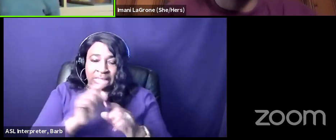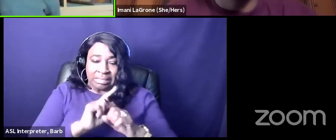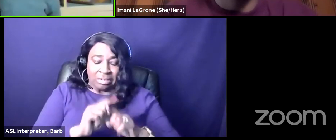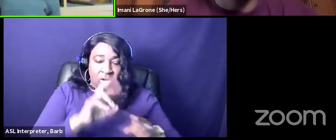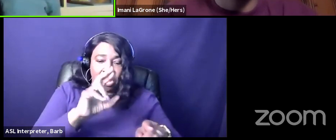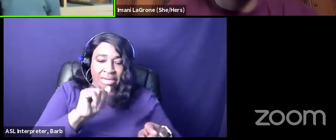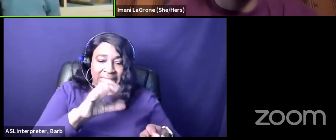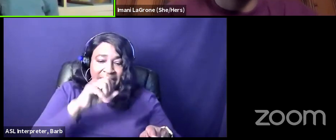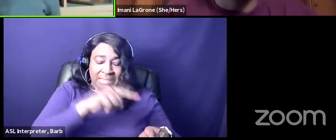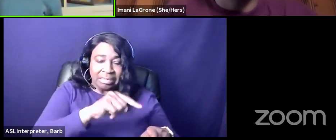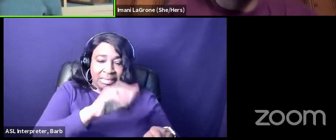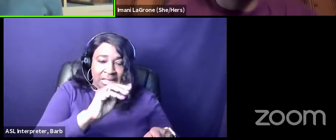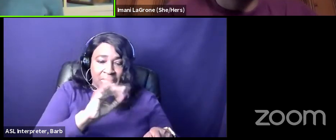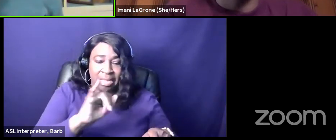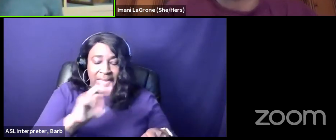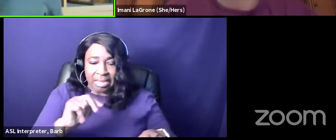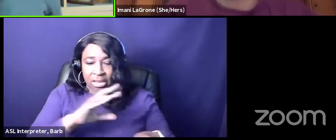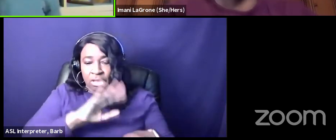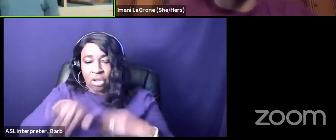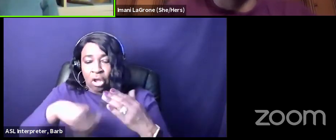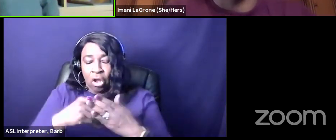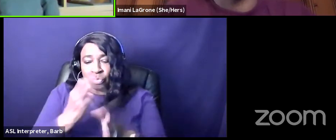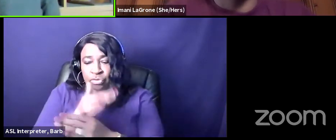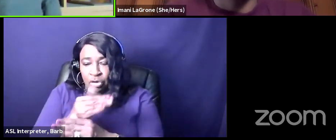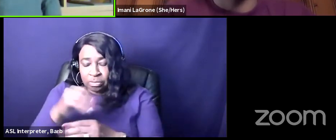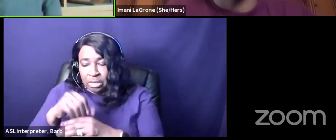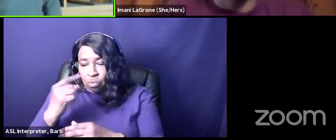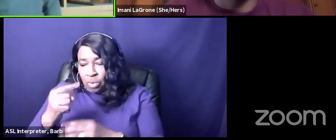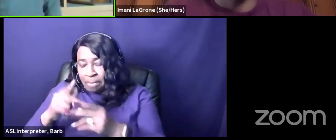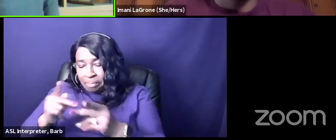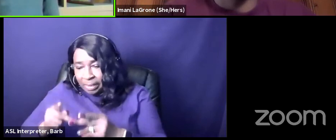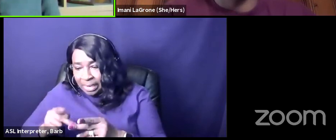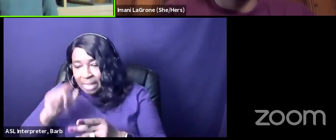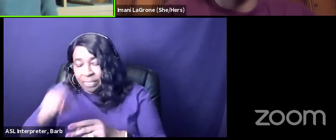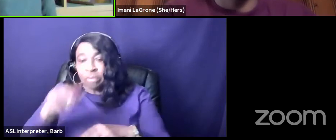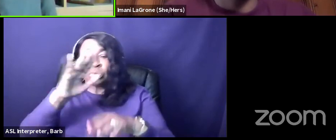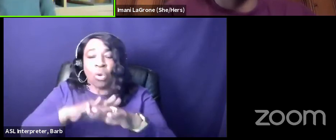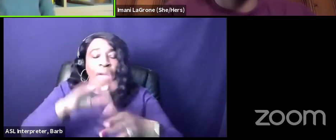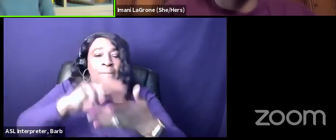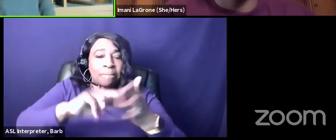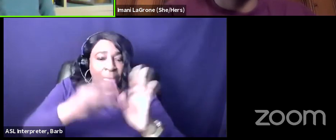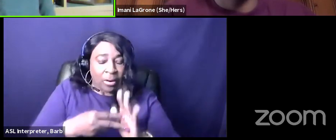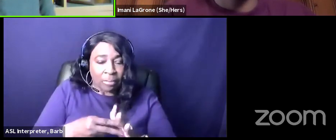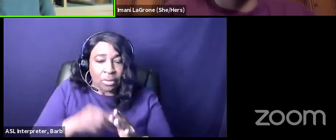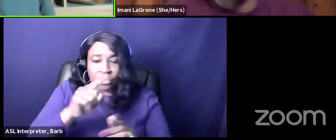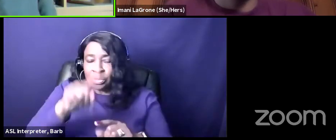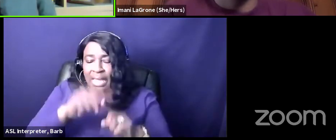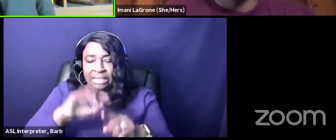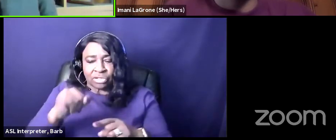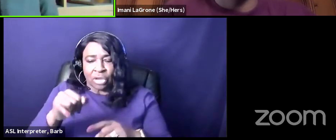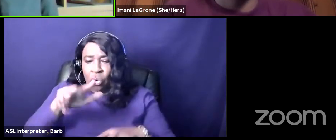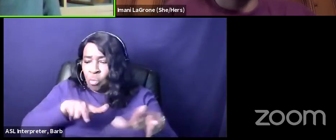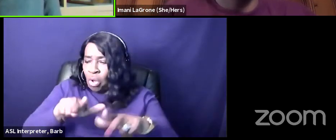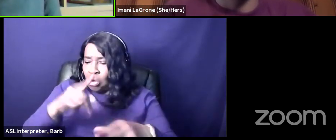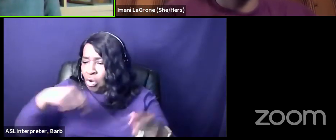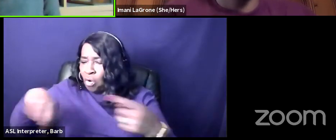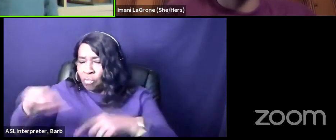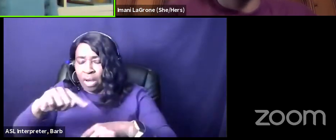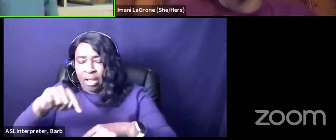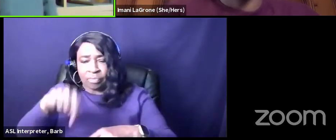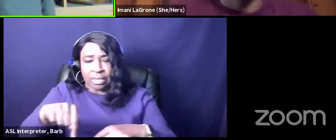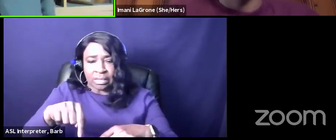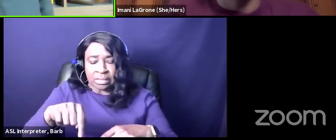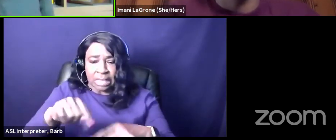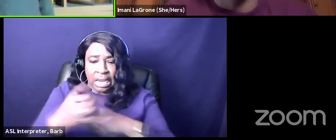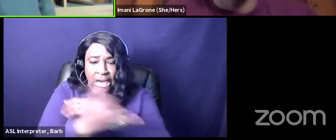in in wisconsin all the germans are in one place right that was deliberate like you could just be walking around this country like you were segmented